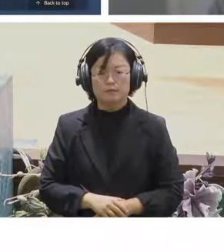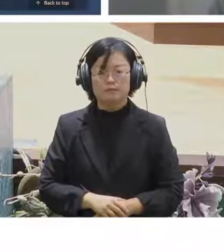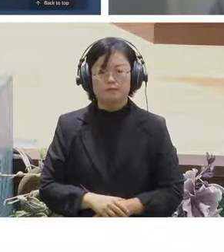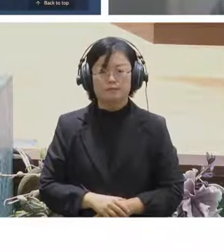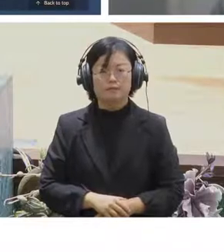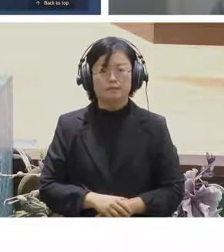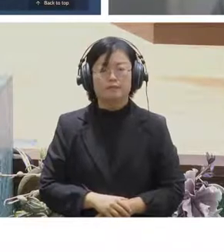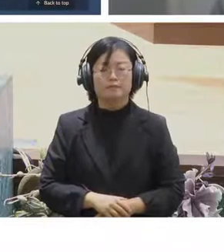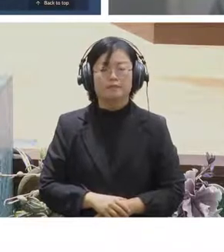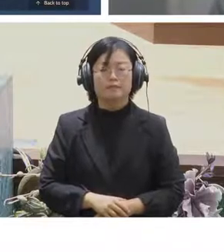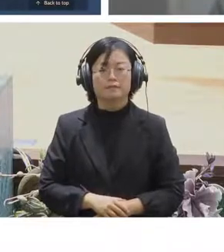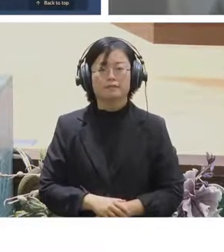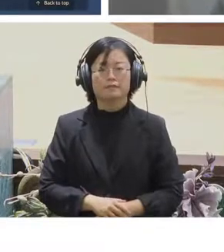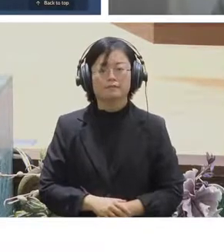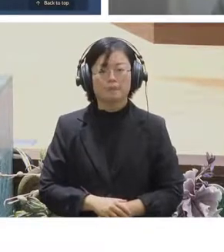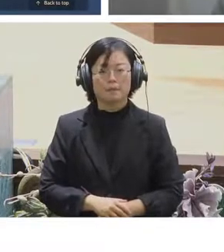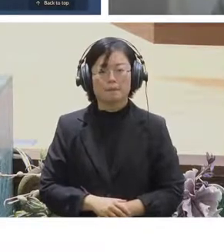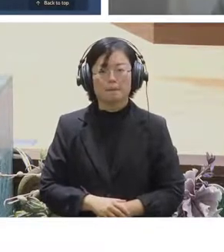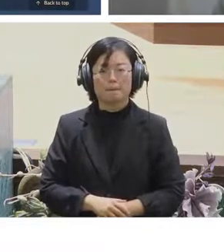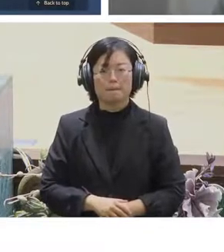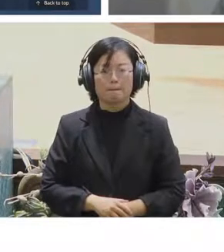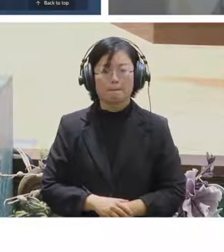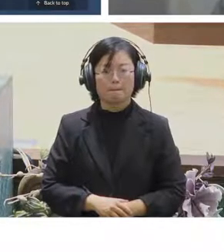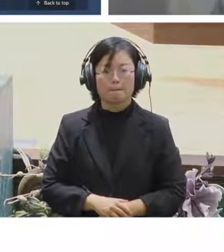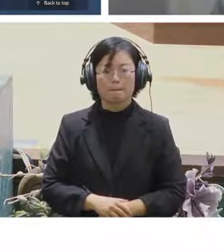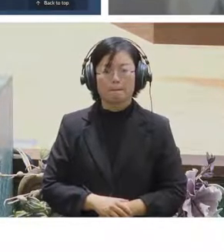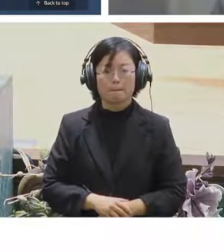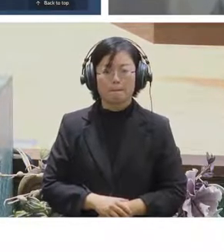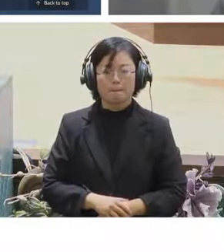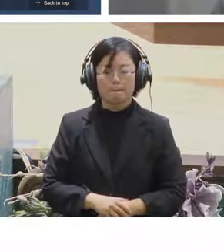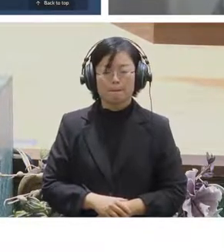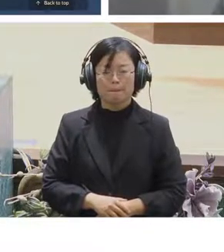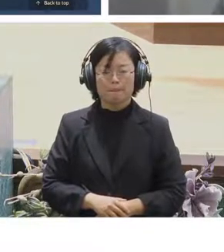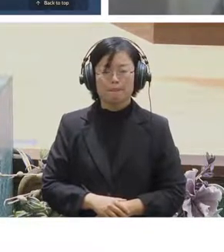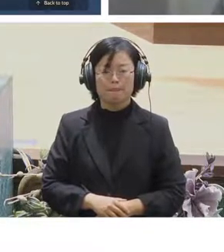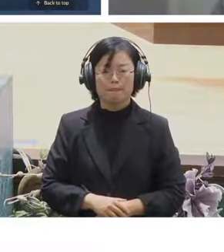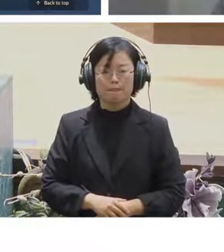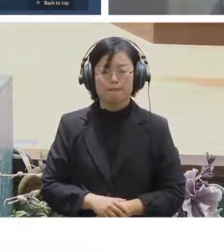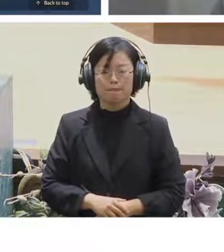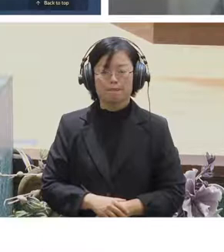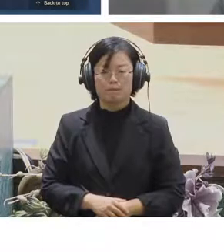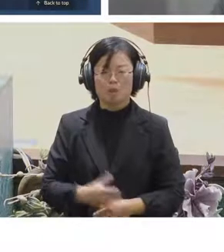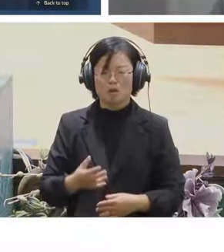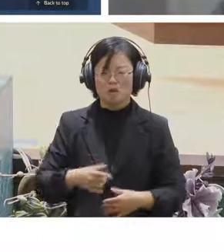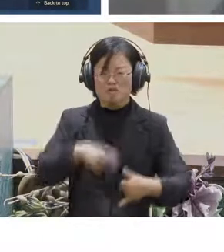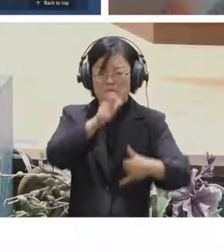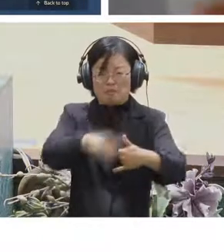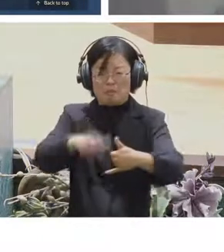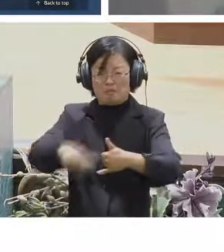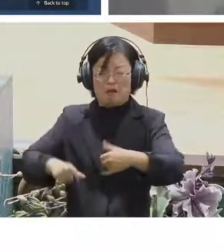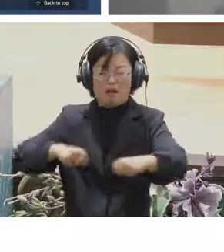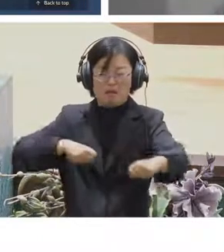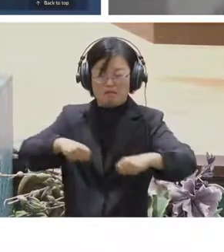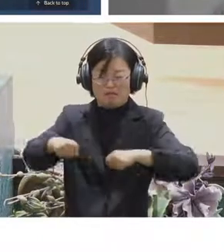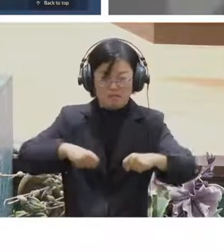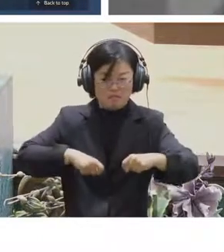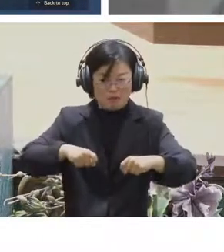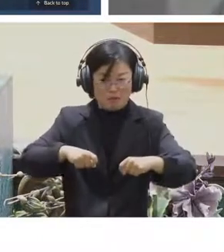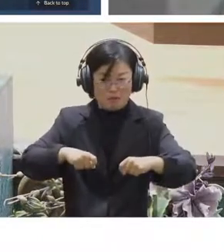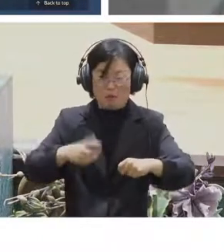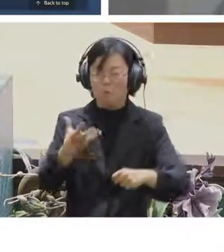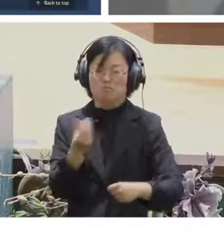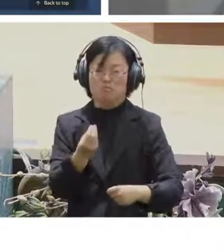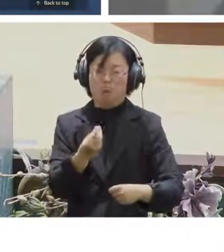I don't have the individual plan to collaborate with the government but on the other hand I am